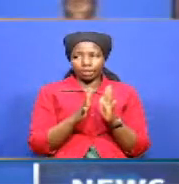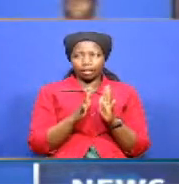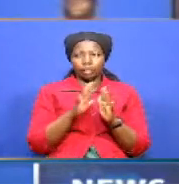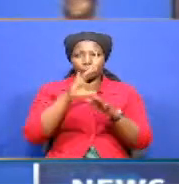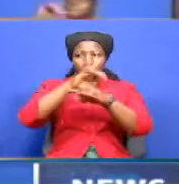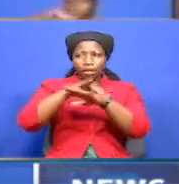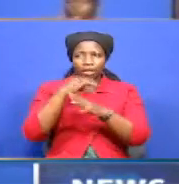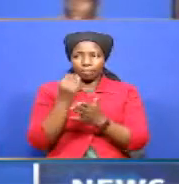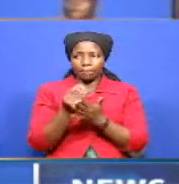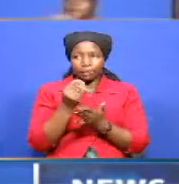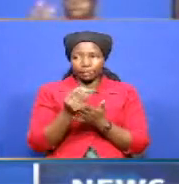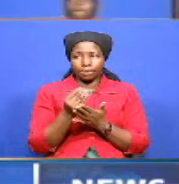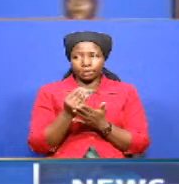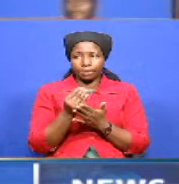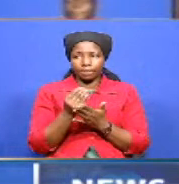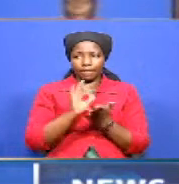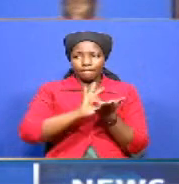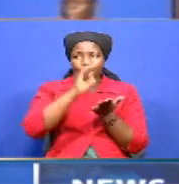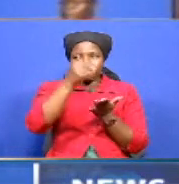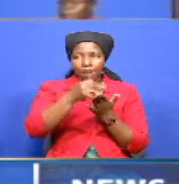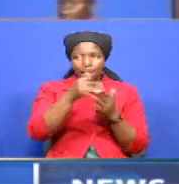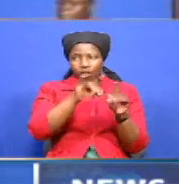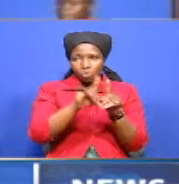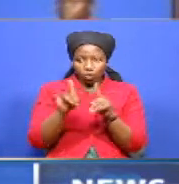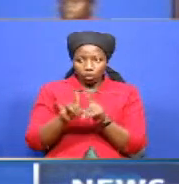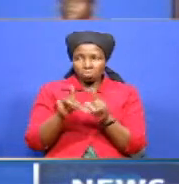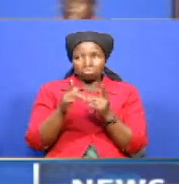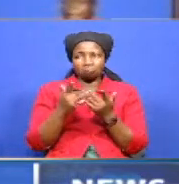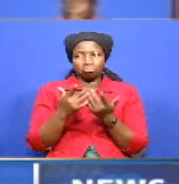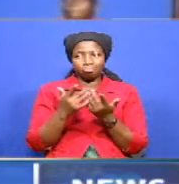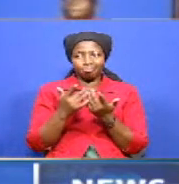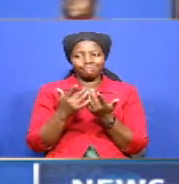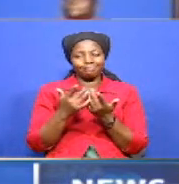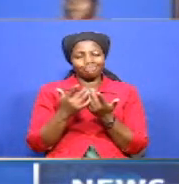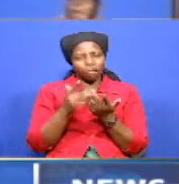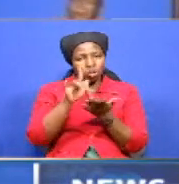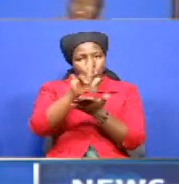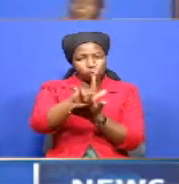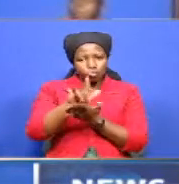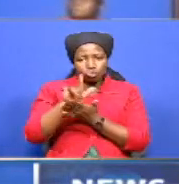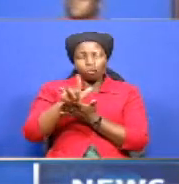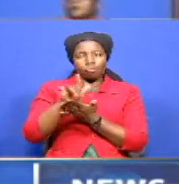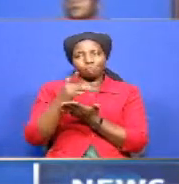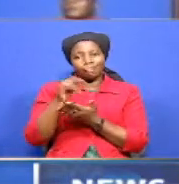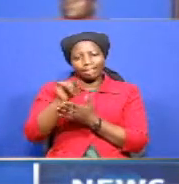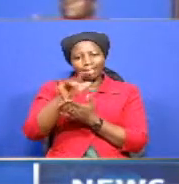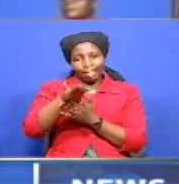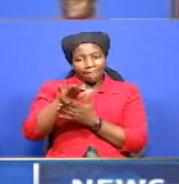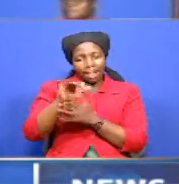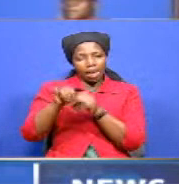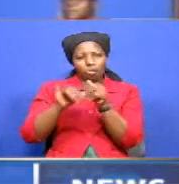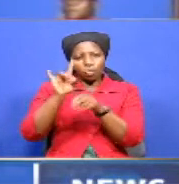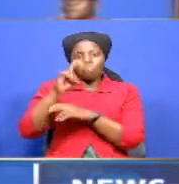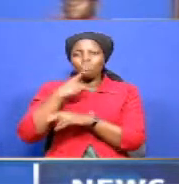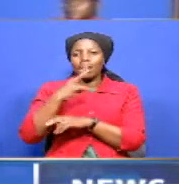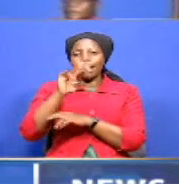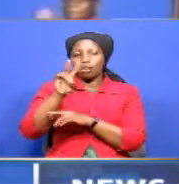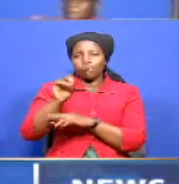money a grant and even some as concessionary loans around at that point to the 120 billion